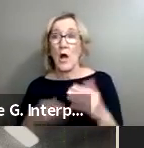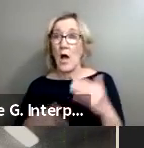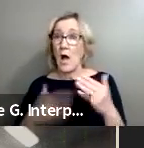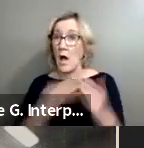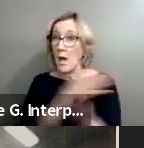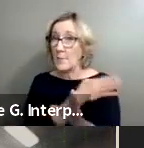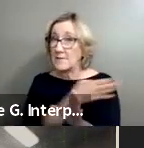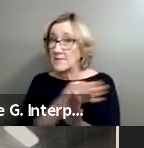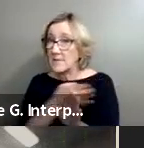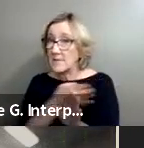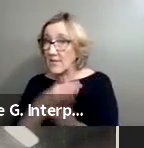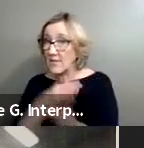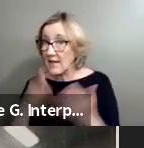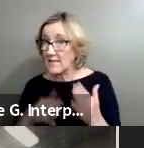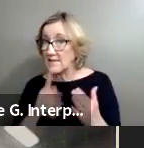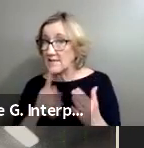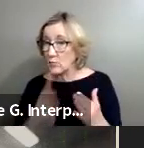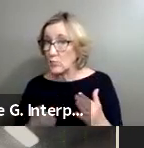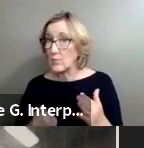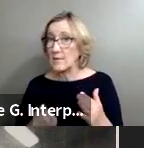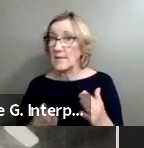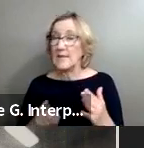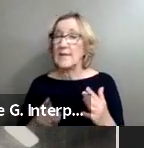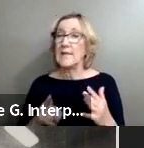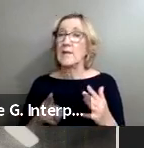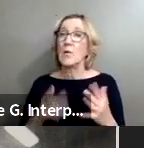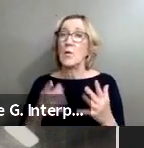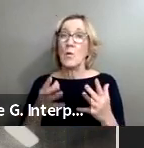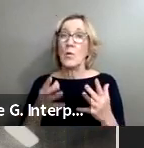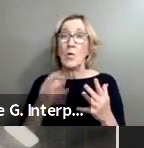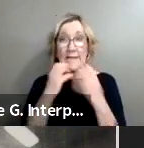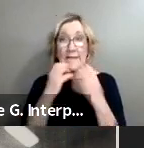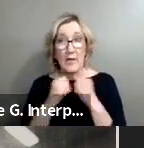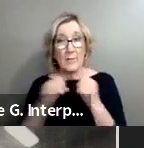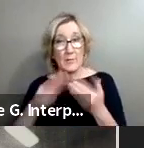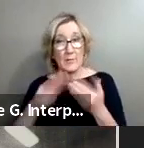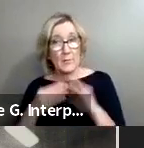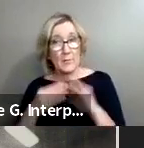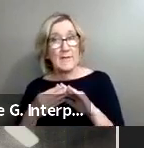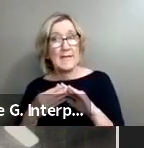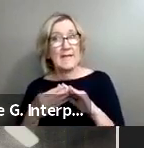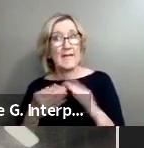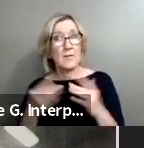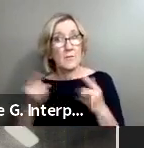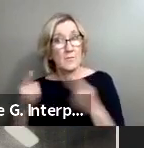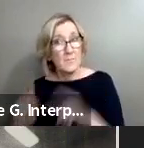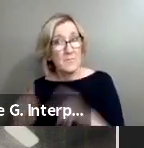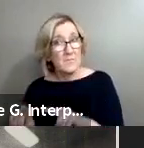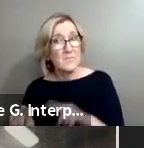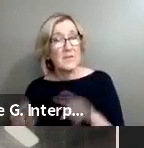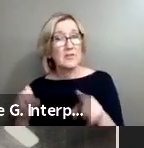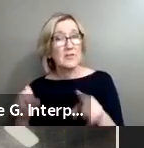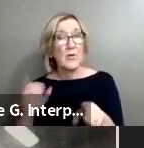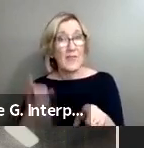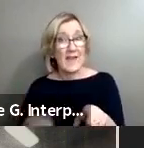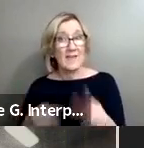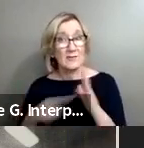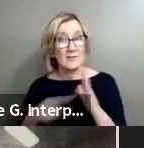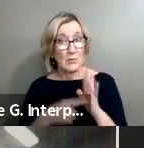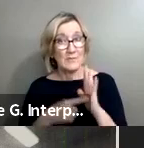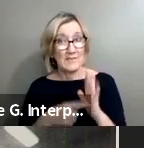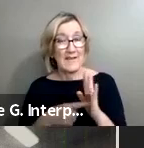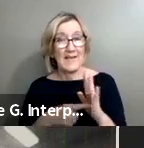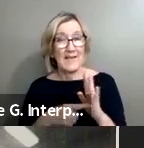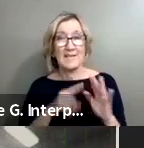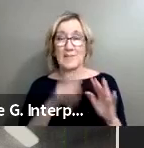really cared about participating in the community and making it a better place. And this picture showcases that. So, it takes it from a picture of just an